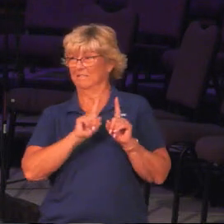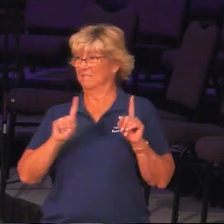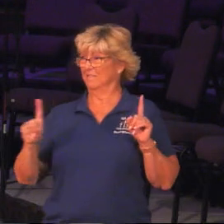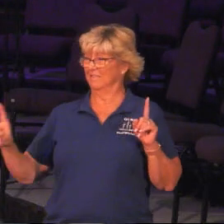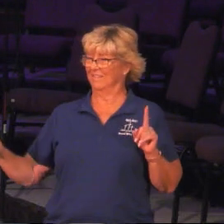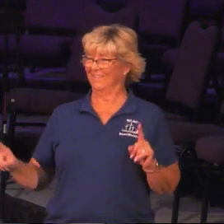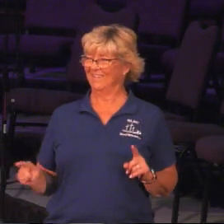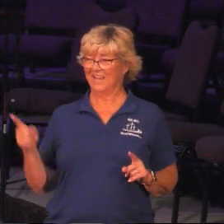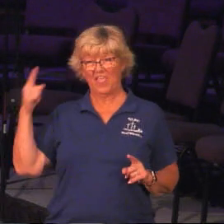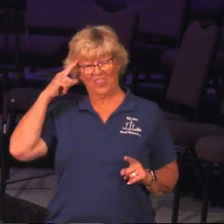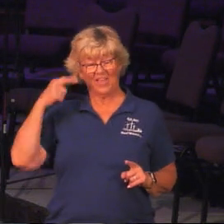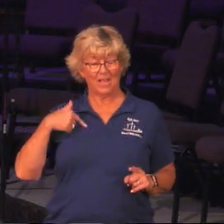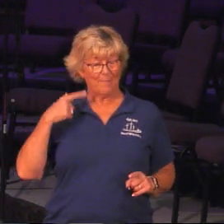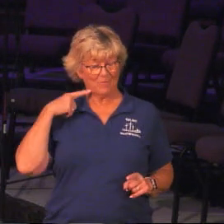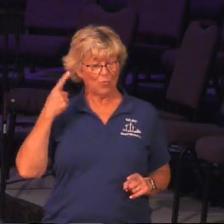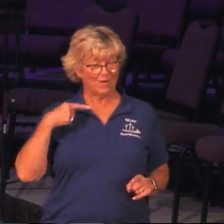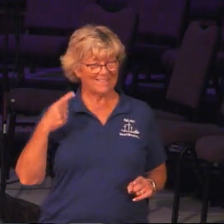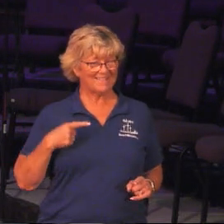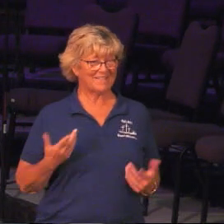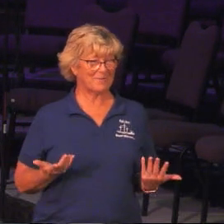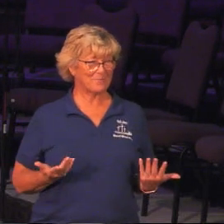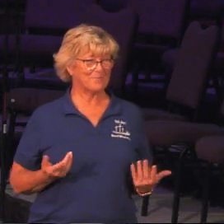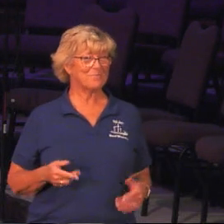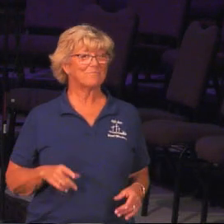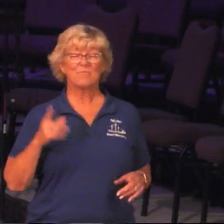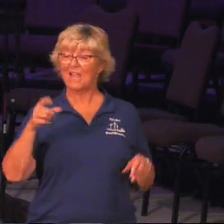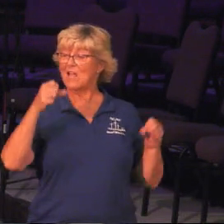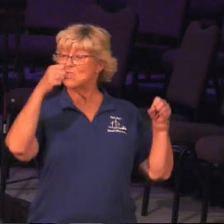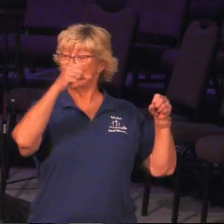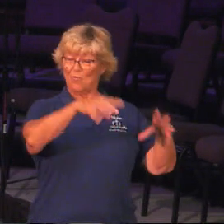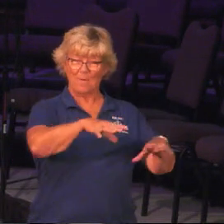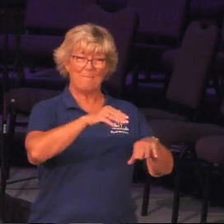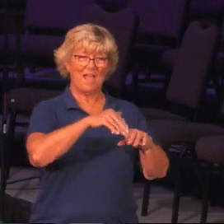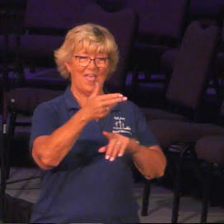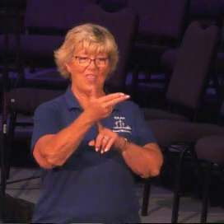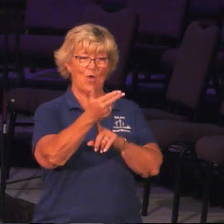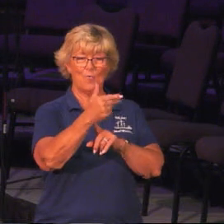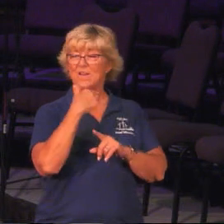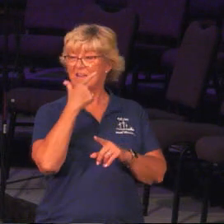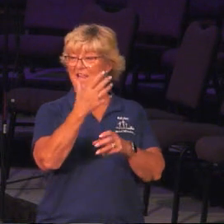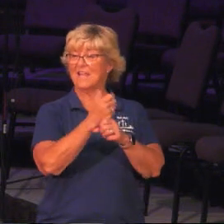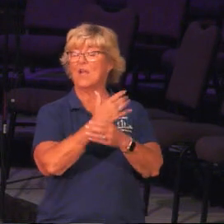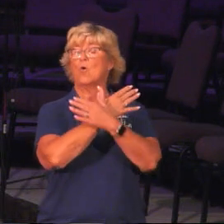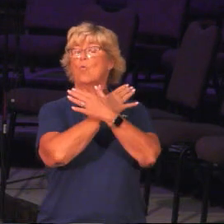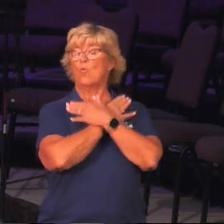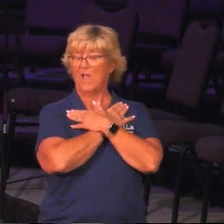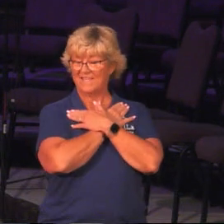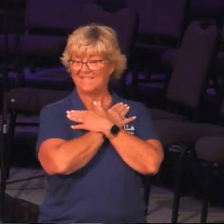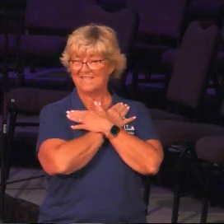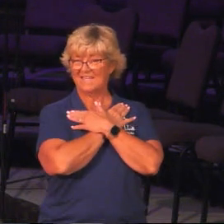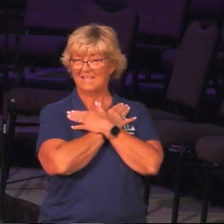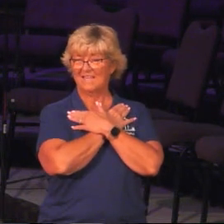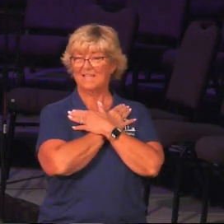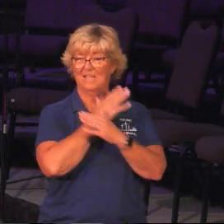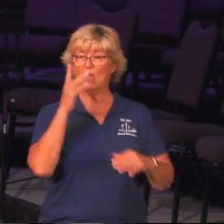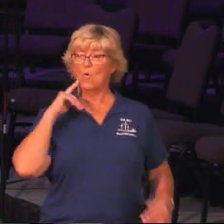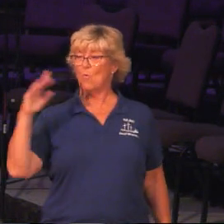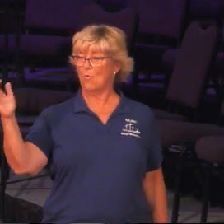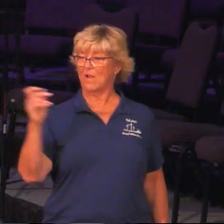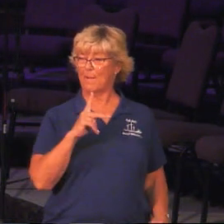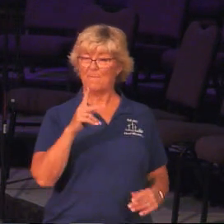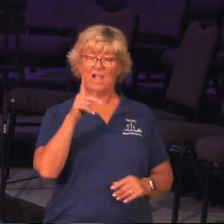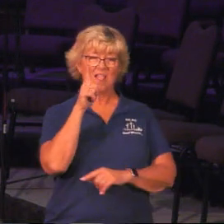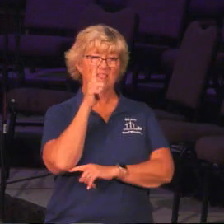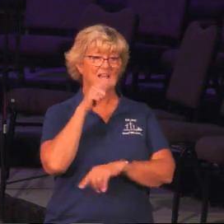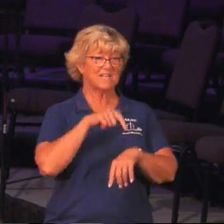He did think I was crazy. So they drop us off at the hotel and tell us to get some rest and that they'll be back around